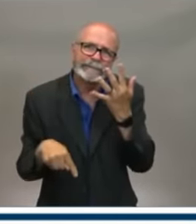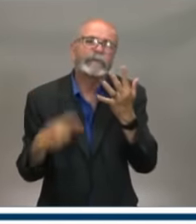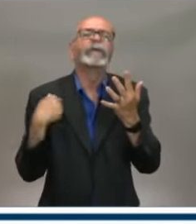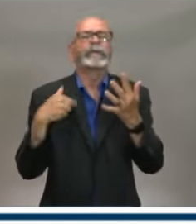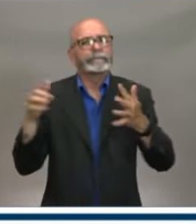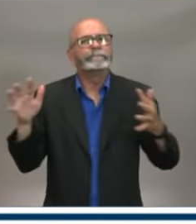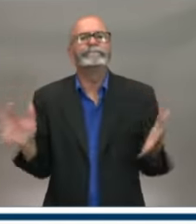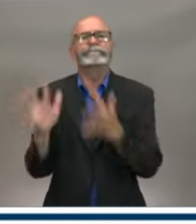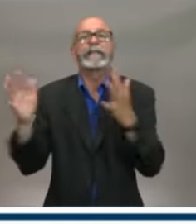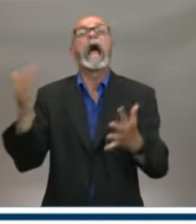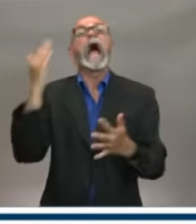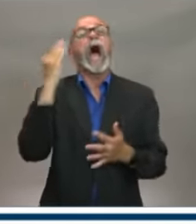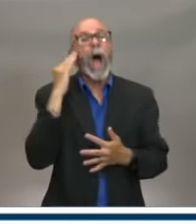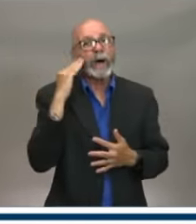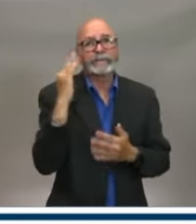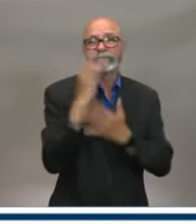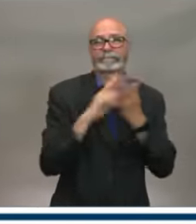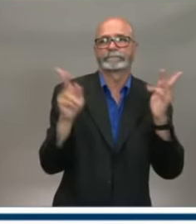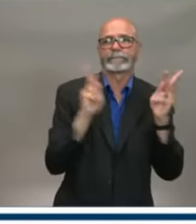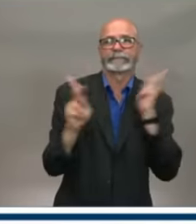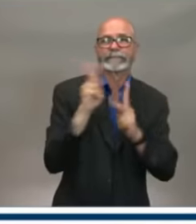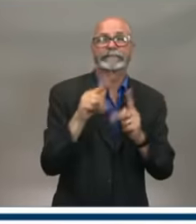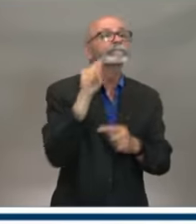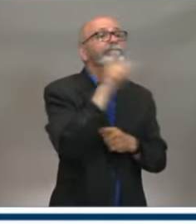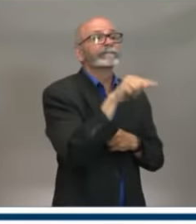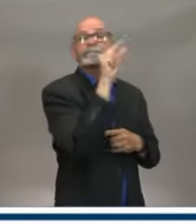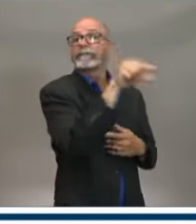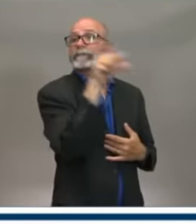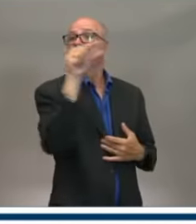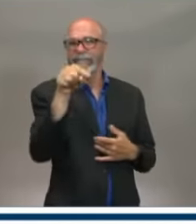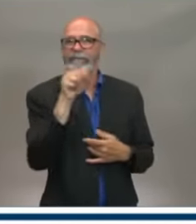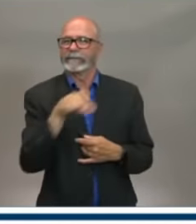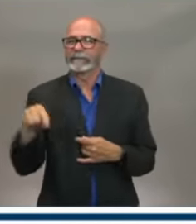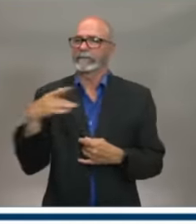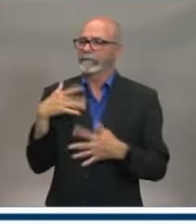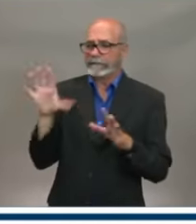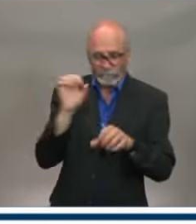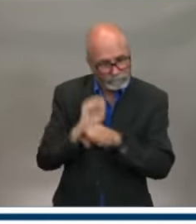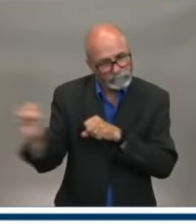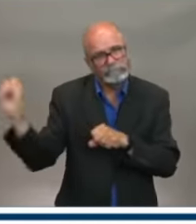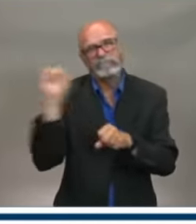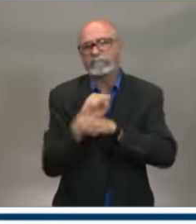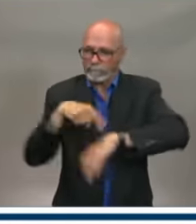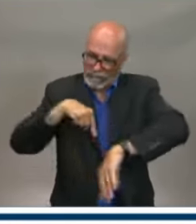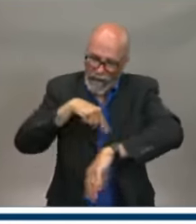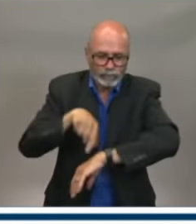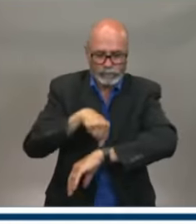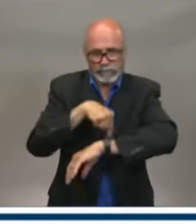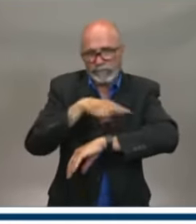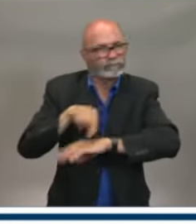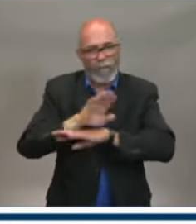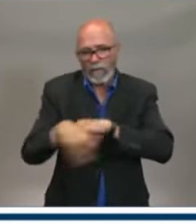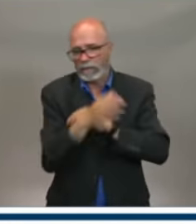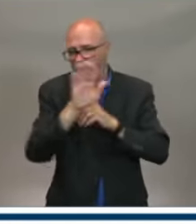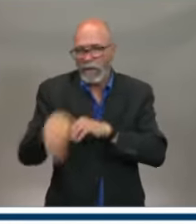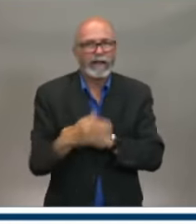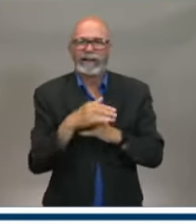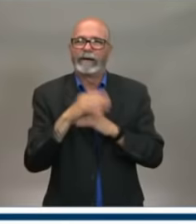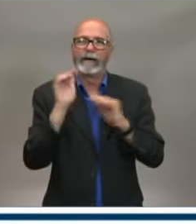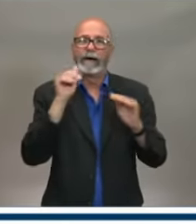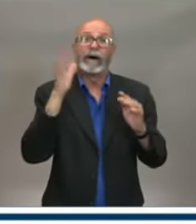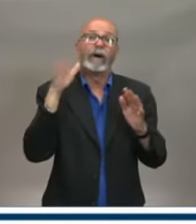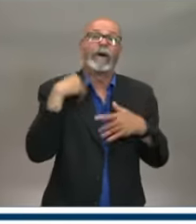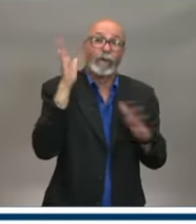a lot of people, my colleagues in government, have been working very long hours this week and expect to work long hours in the next few